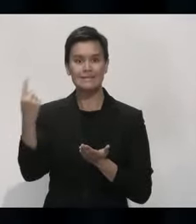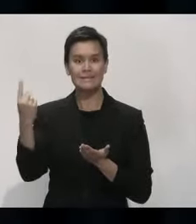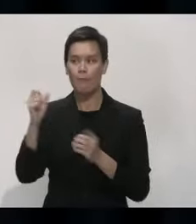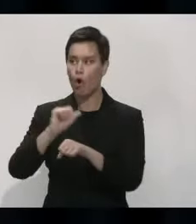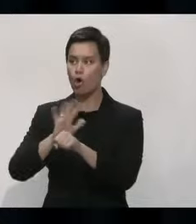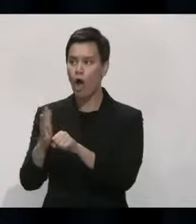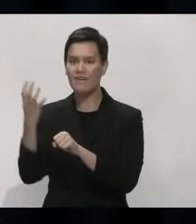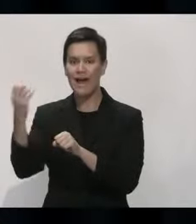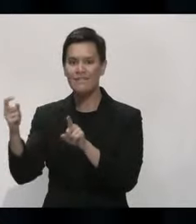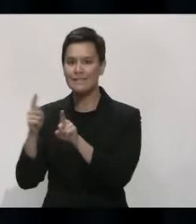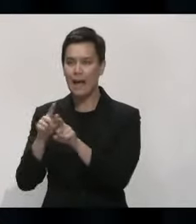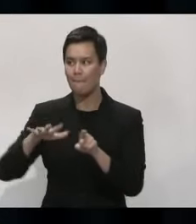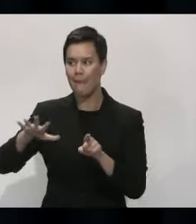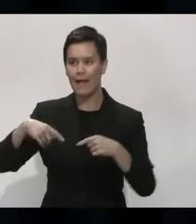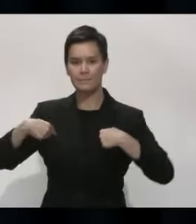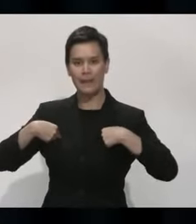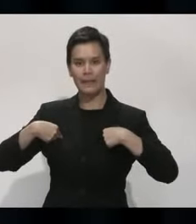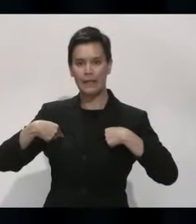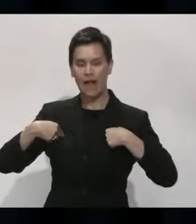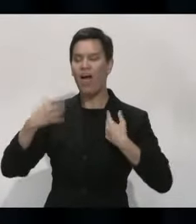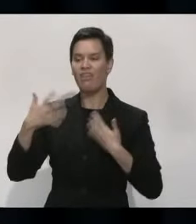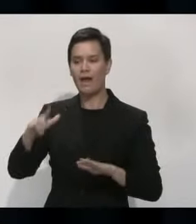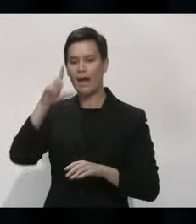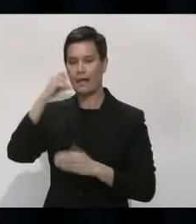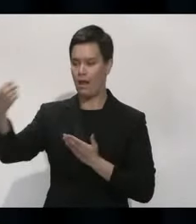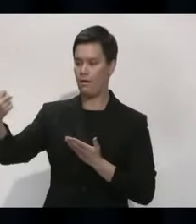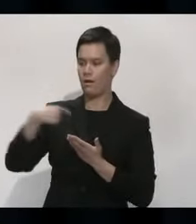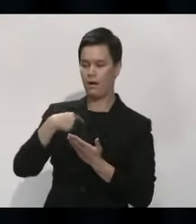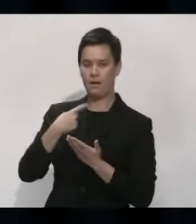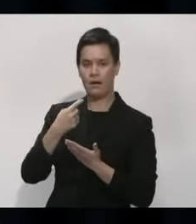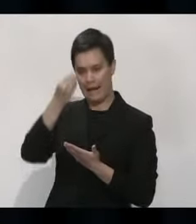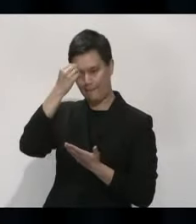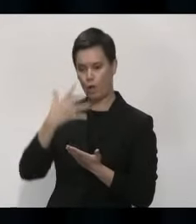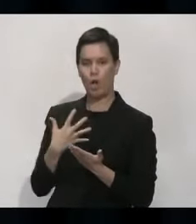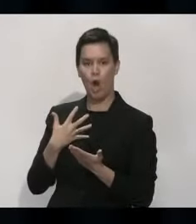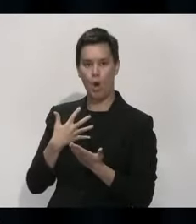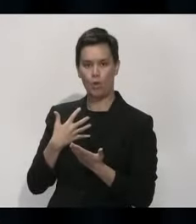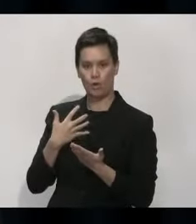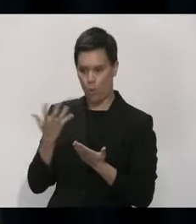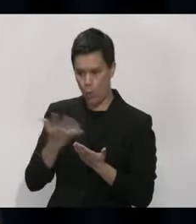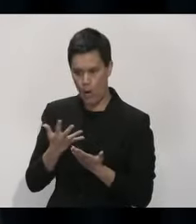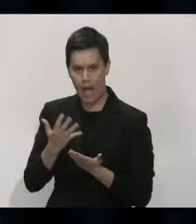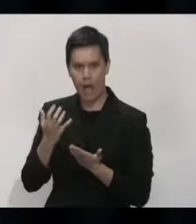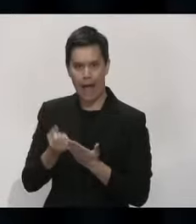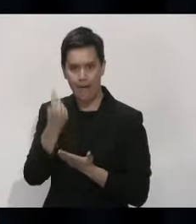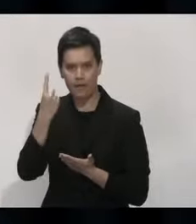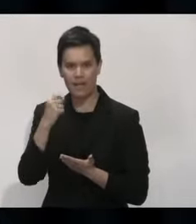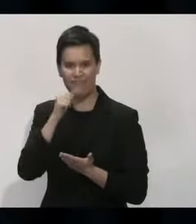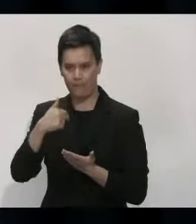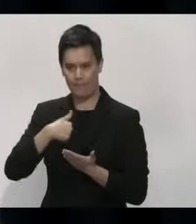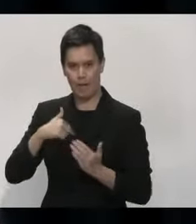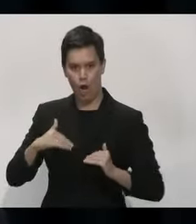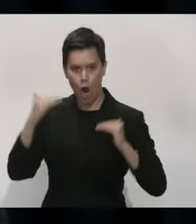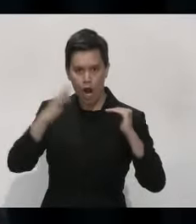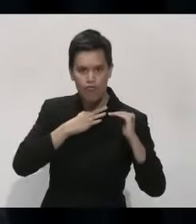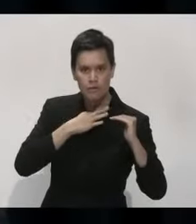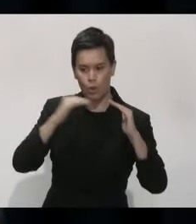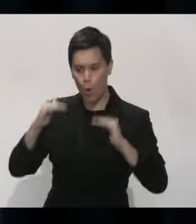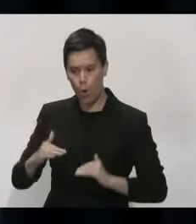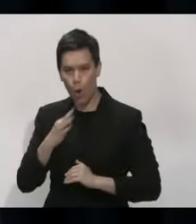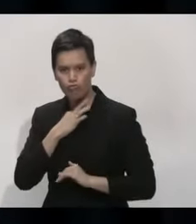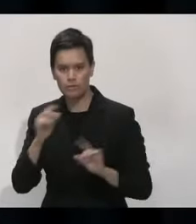send them more specific details about that. So if people haven't downloaded the app, please do. If they haven't updated their app